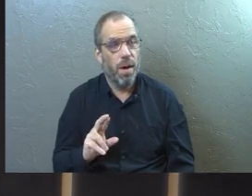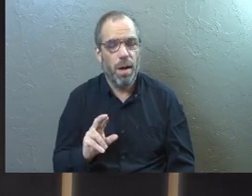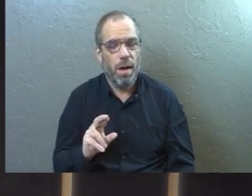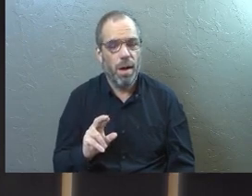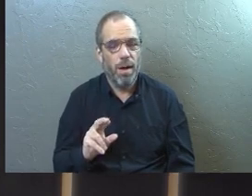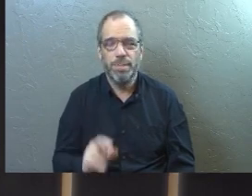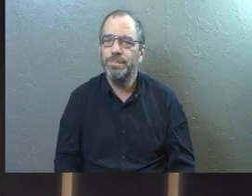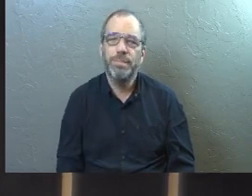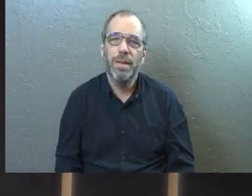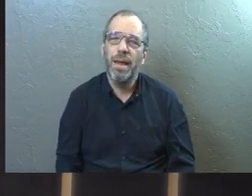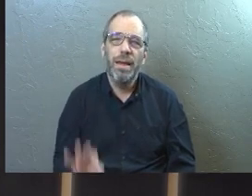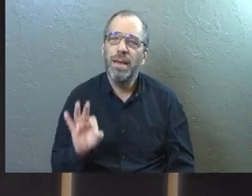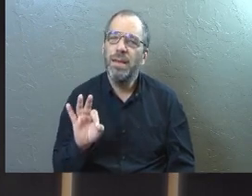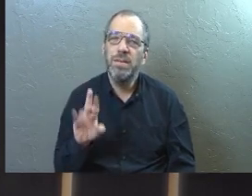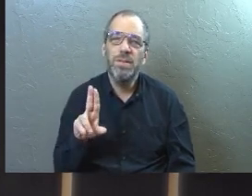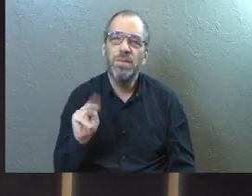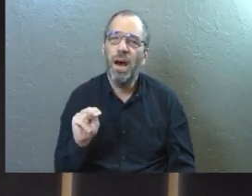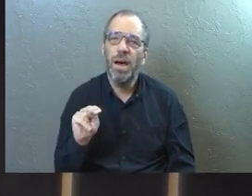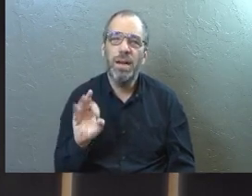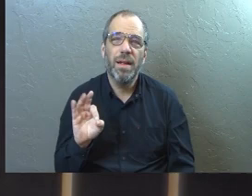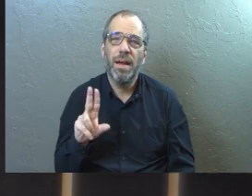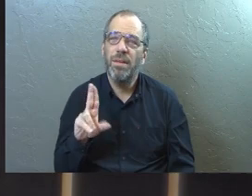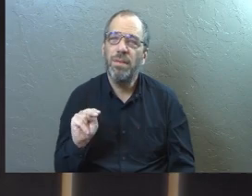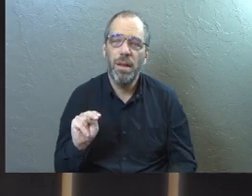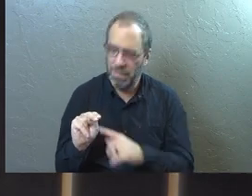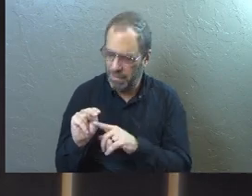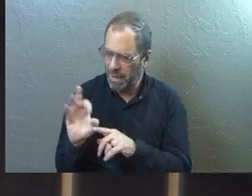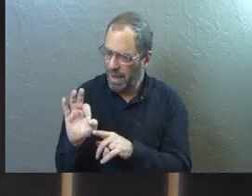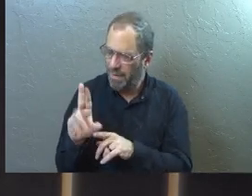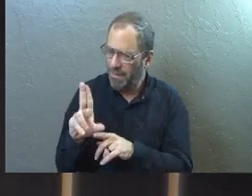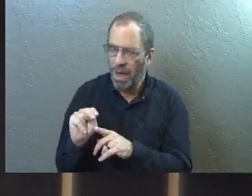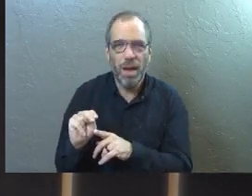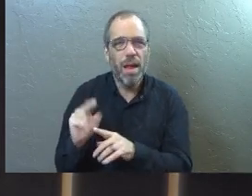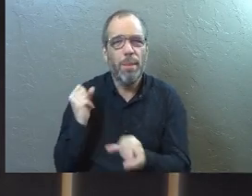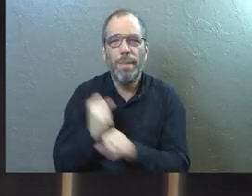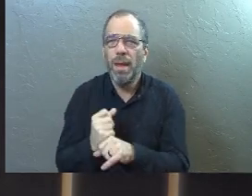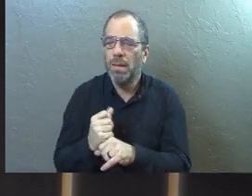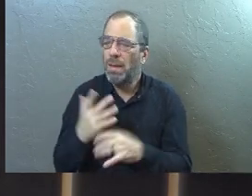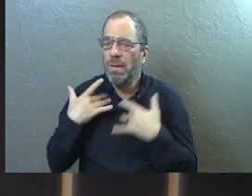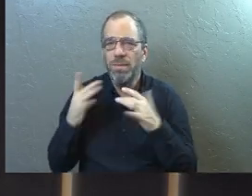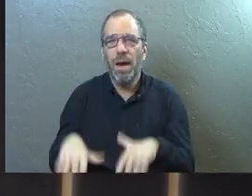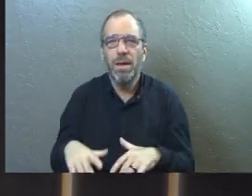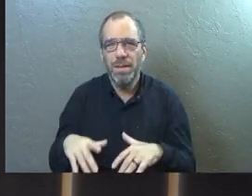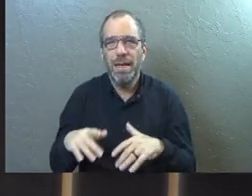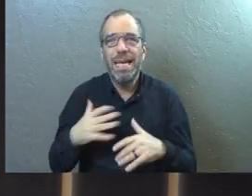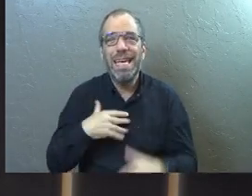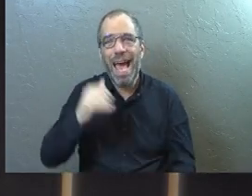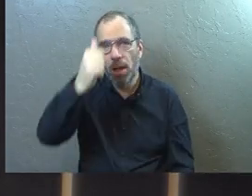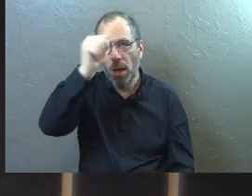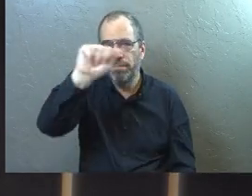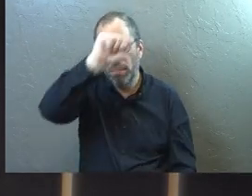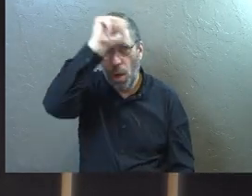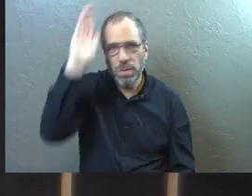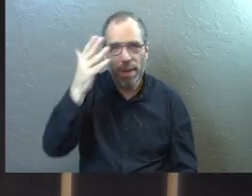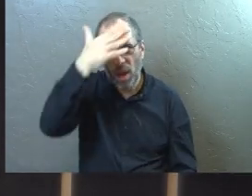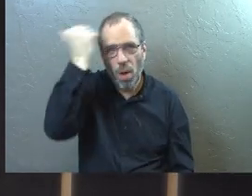He's just a silly, goofy guy. Wonderful guy. Wonderful, compassionate heart. He got Alzheimer's.